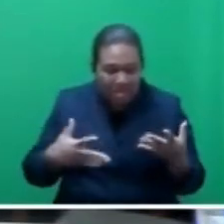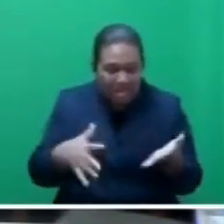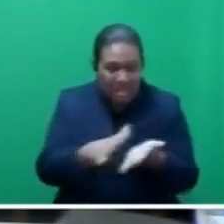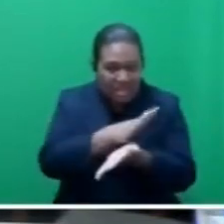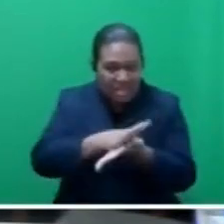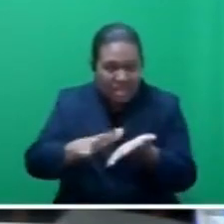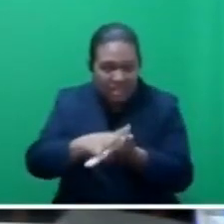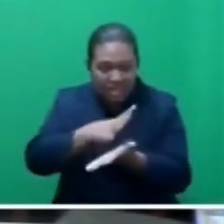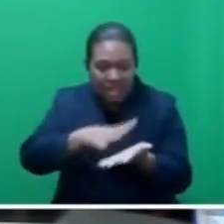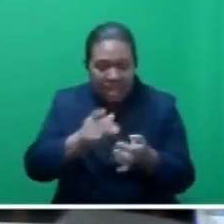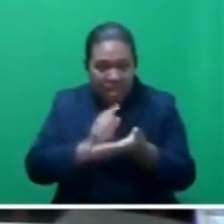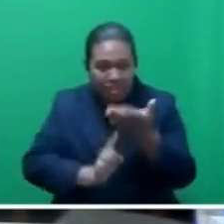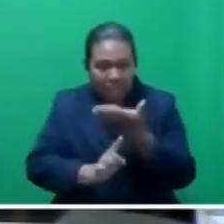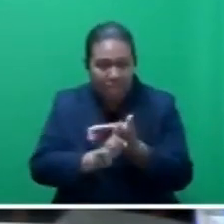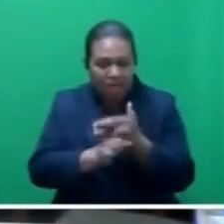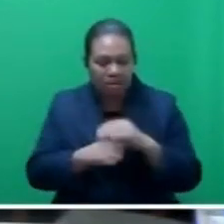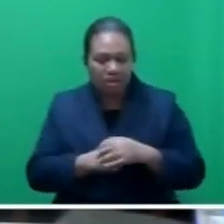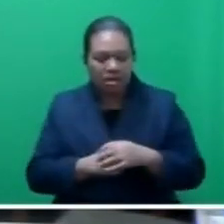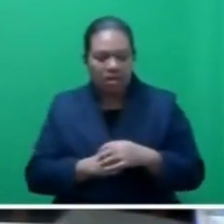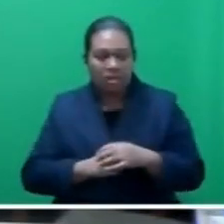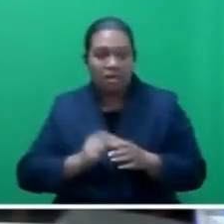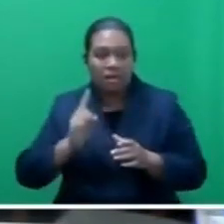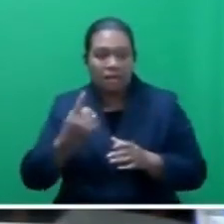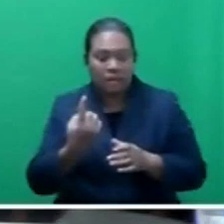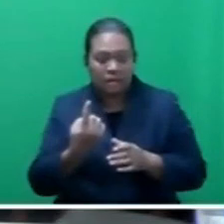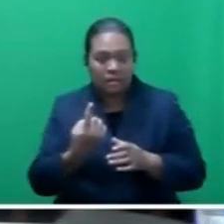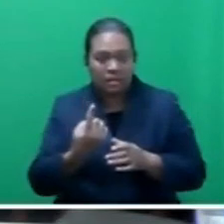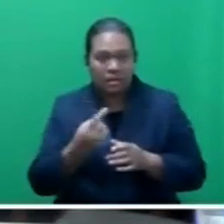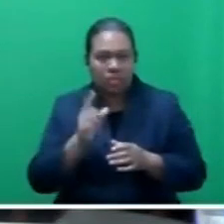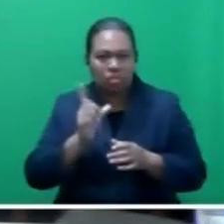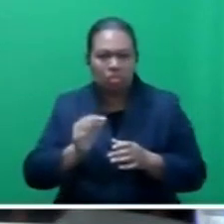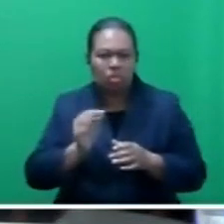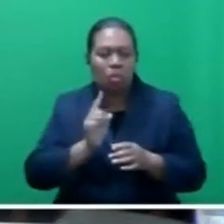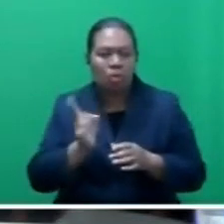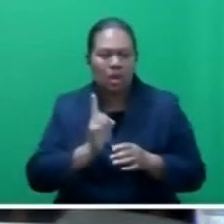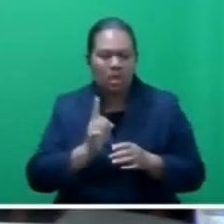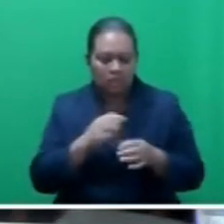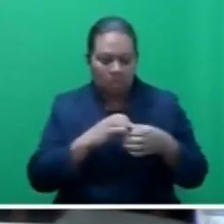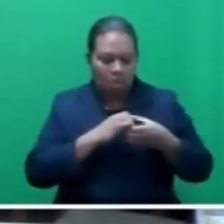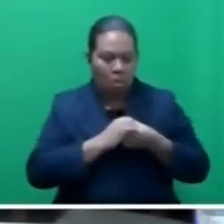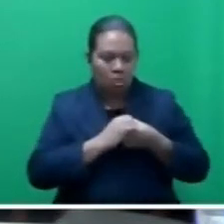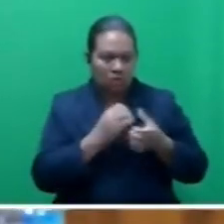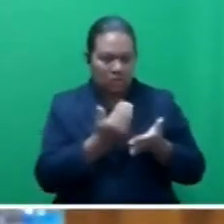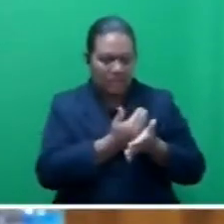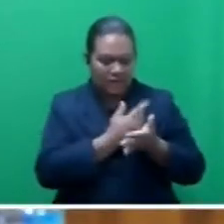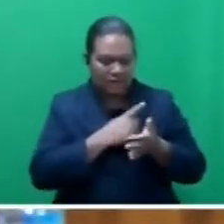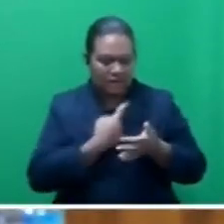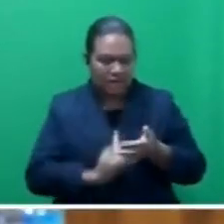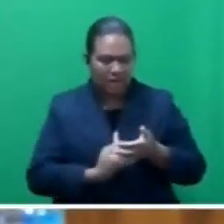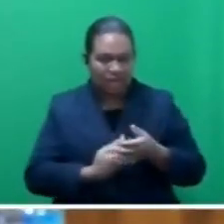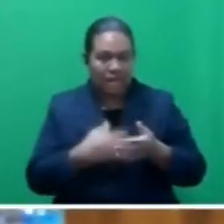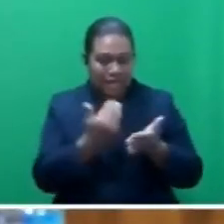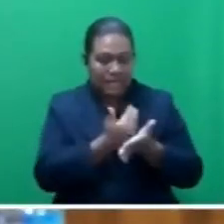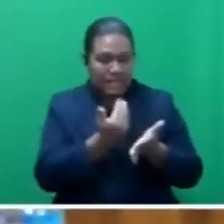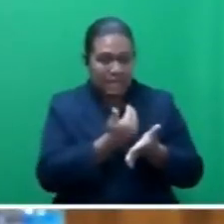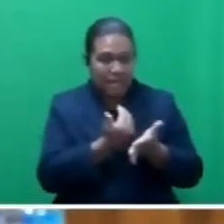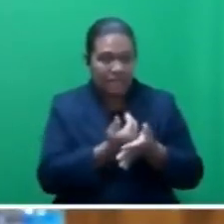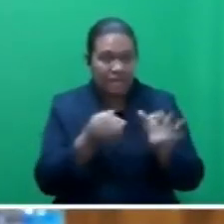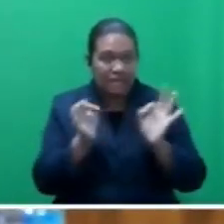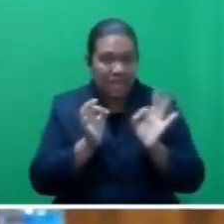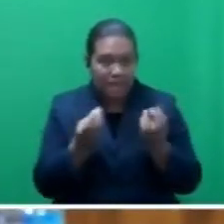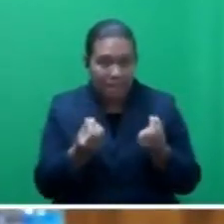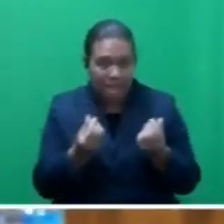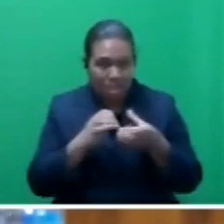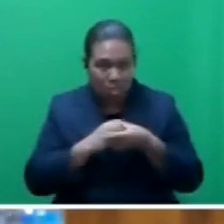for that matter, the first call is their own saving. And when they don't have savings, then the